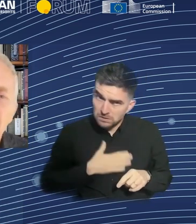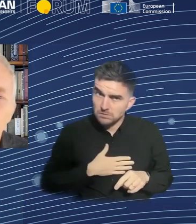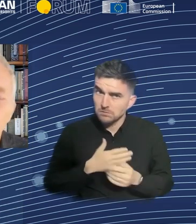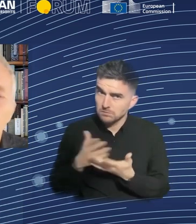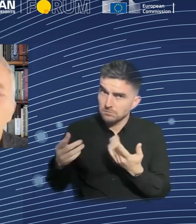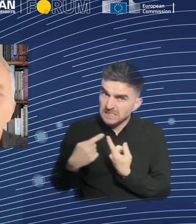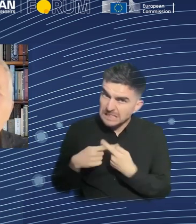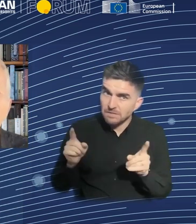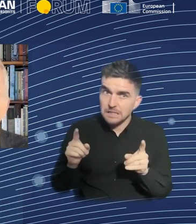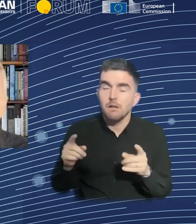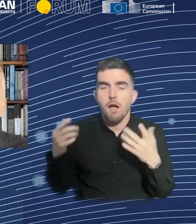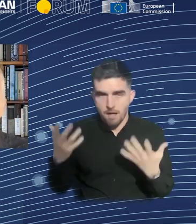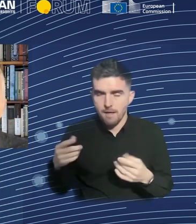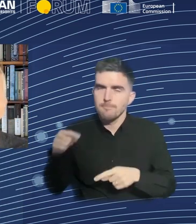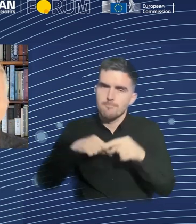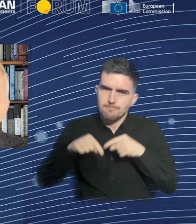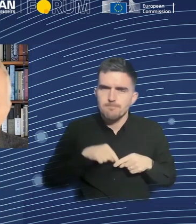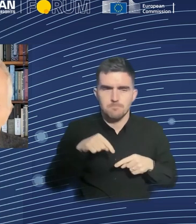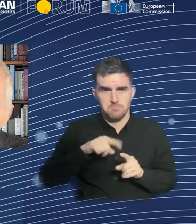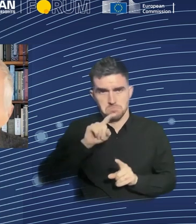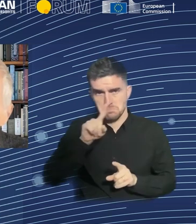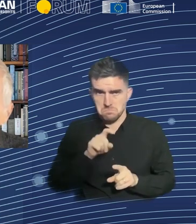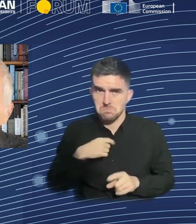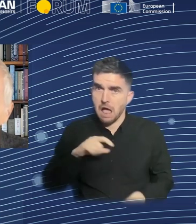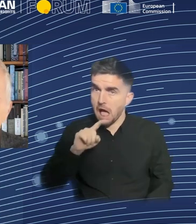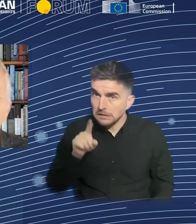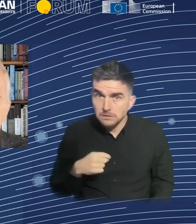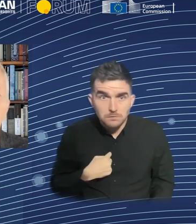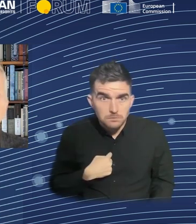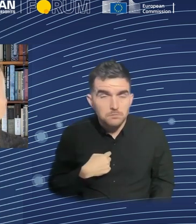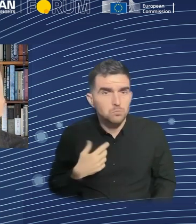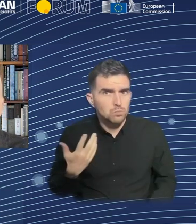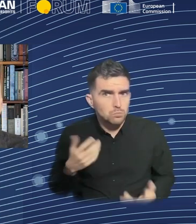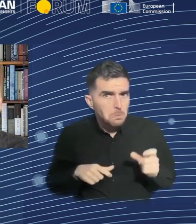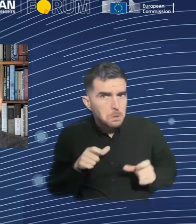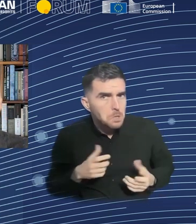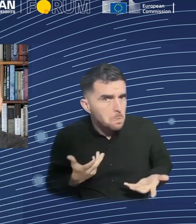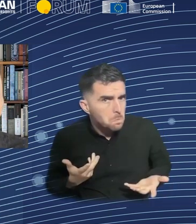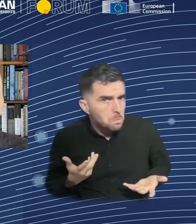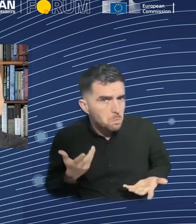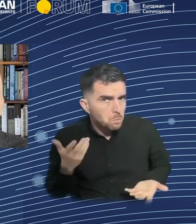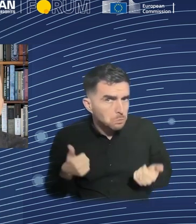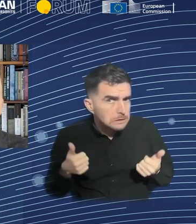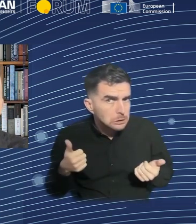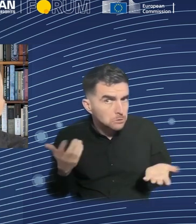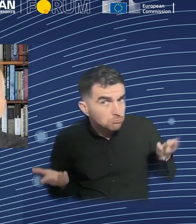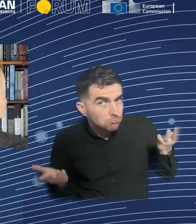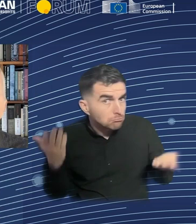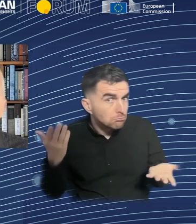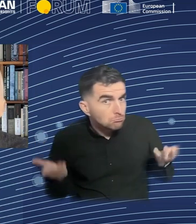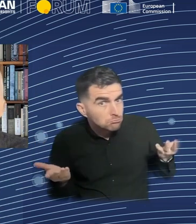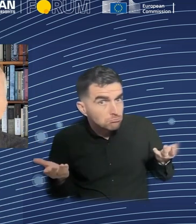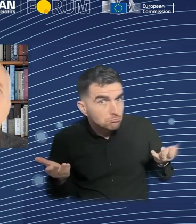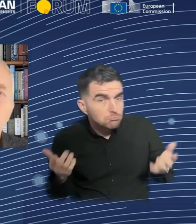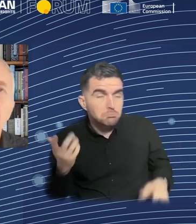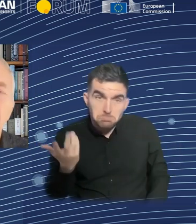I asked earlier, which humans? And that says to me that if we want to have machines that